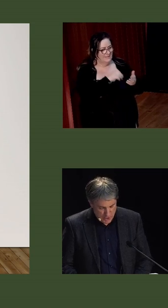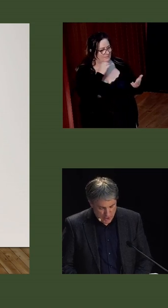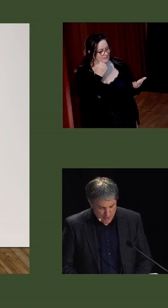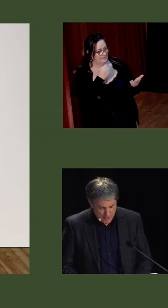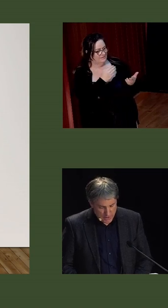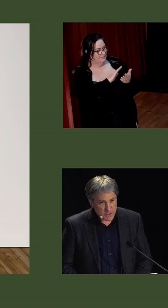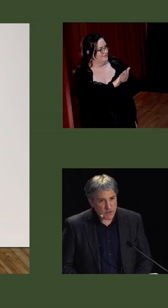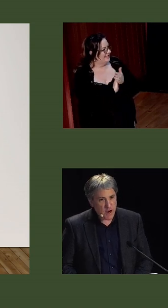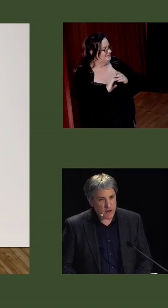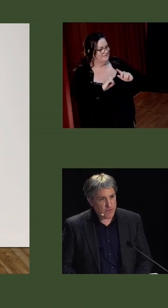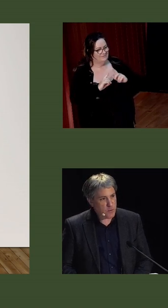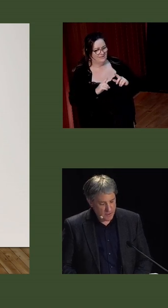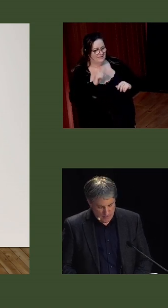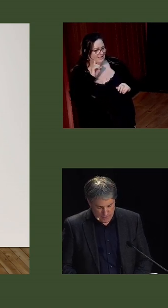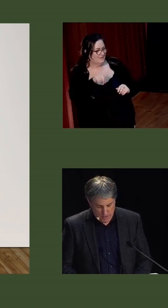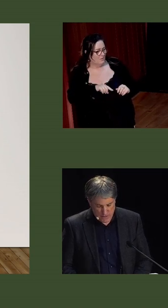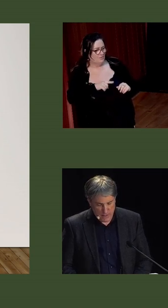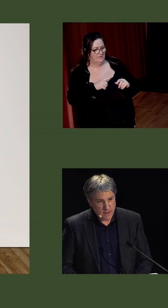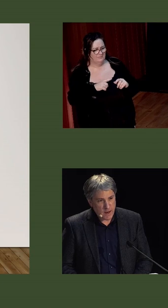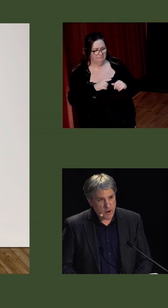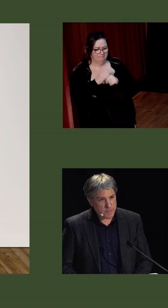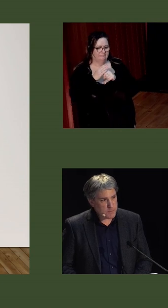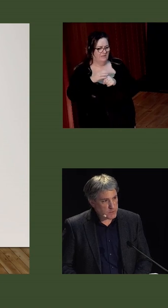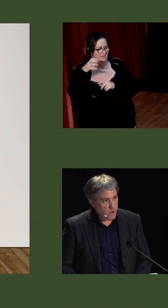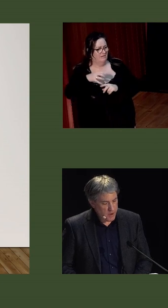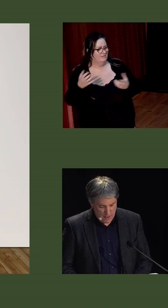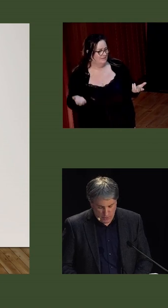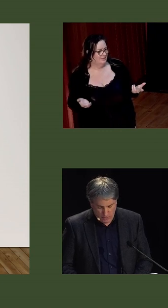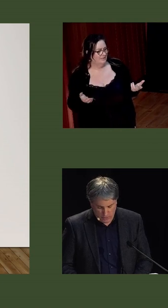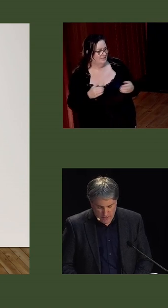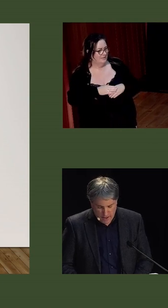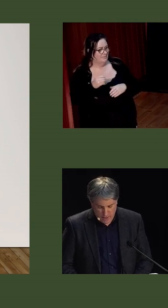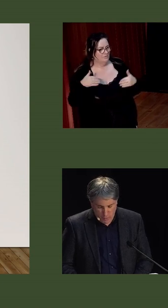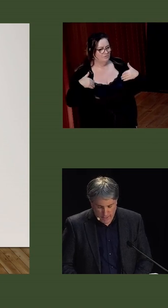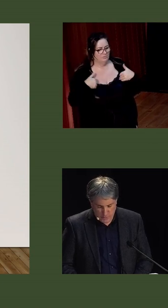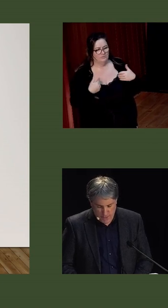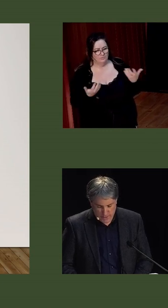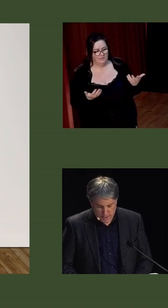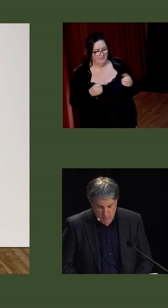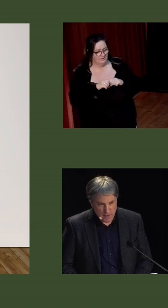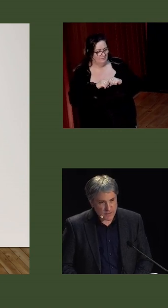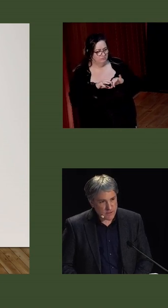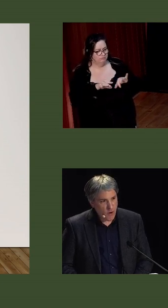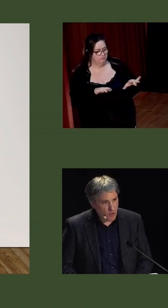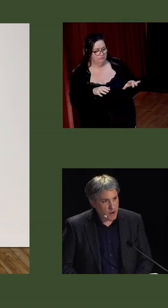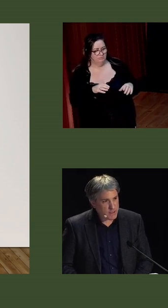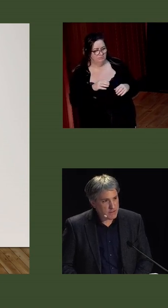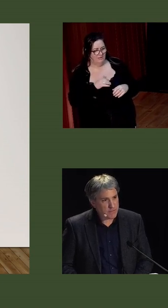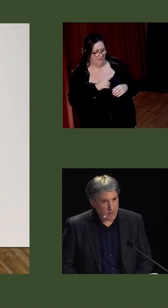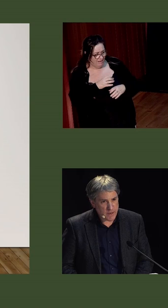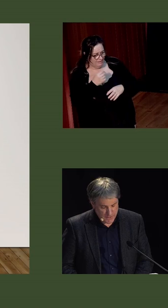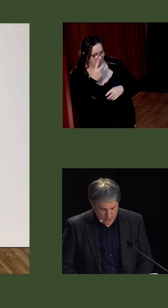illegal distillation, disregard for parental authority and perhaps most worrying of all, widespread, immodest,